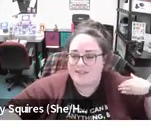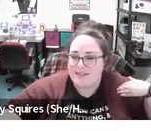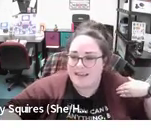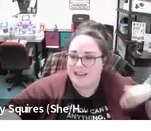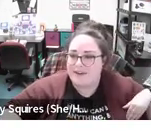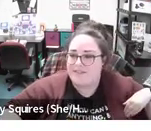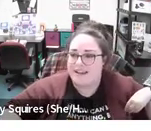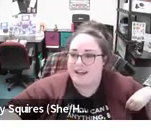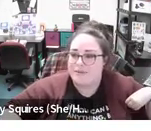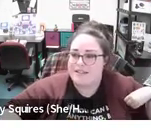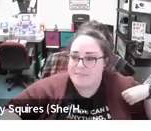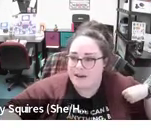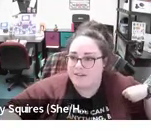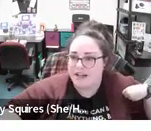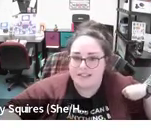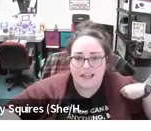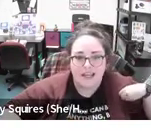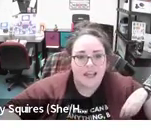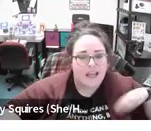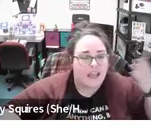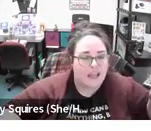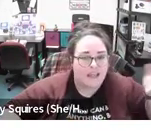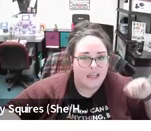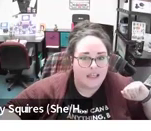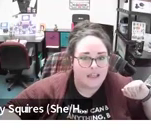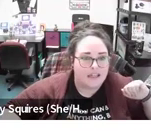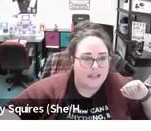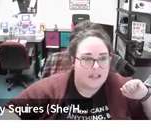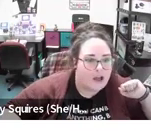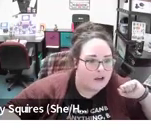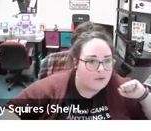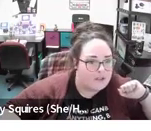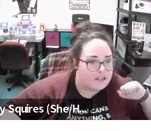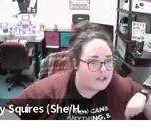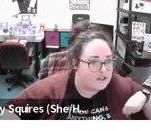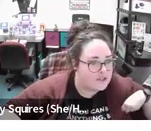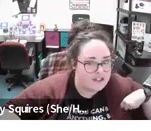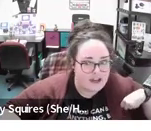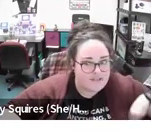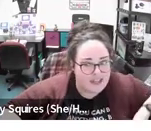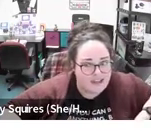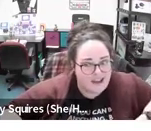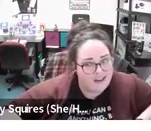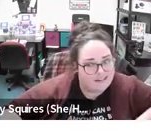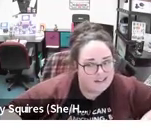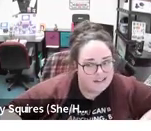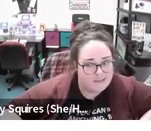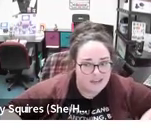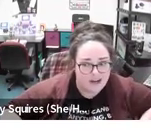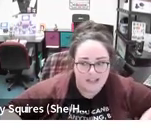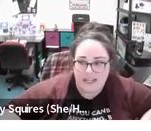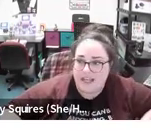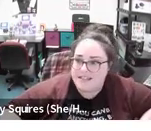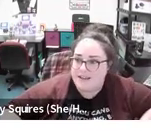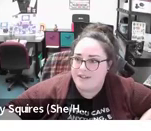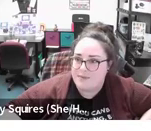specialist for gaming and crafting, and I will be chat moderating today. And Caitlin, would you like to introduce yourself with